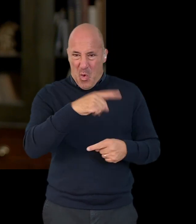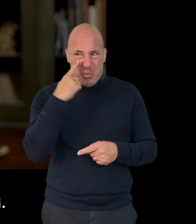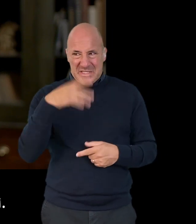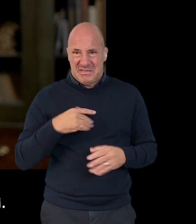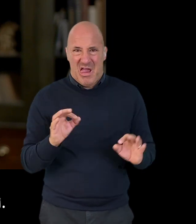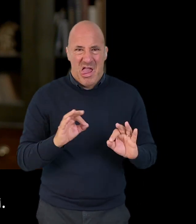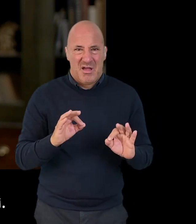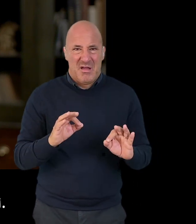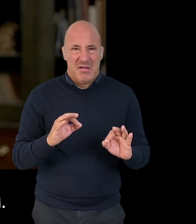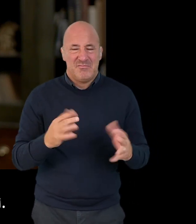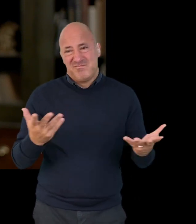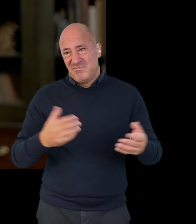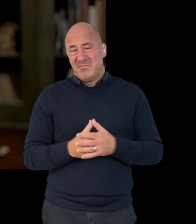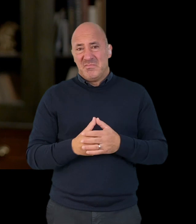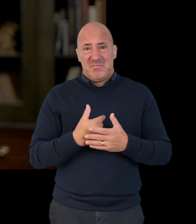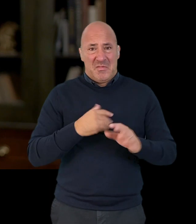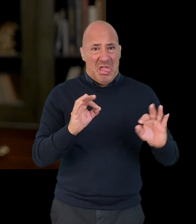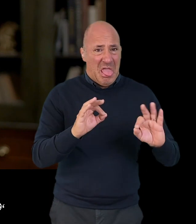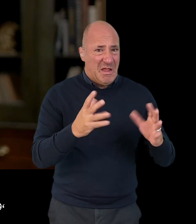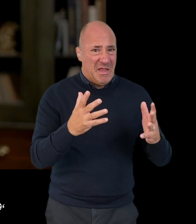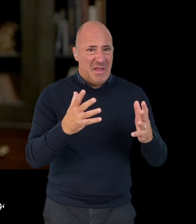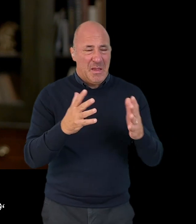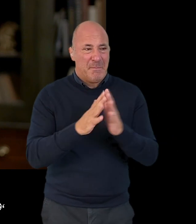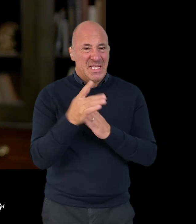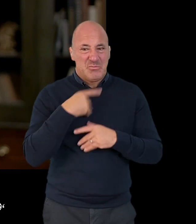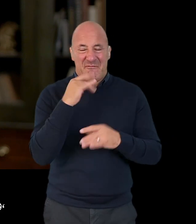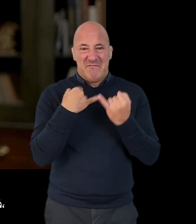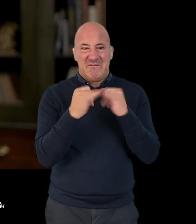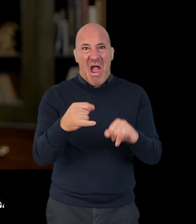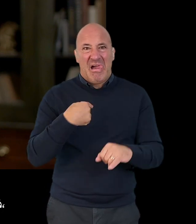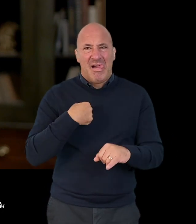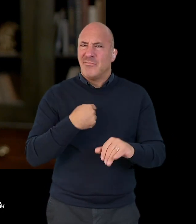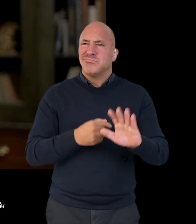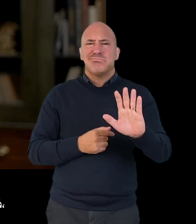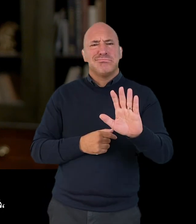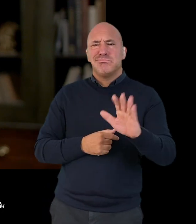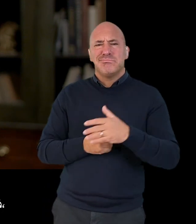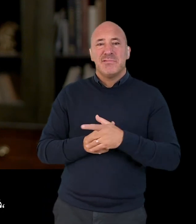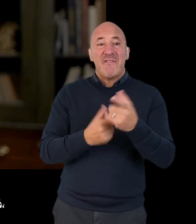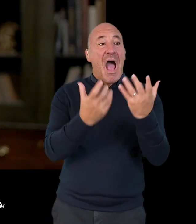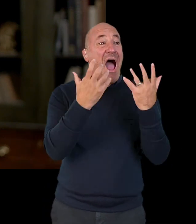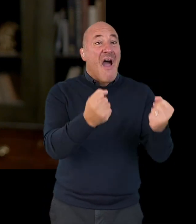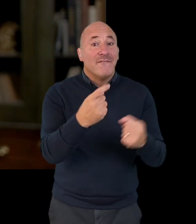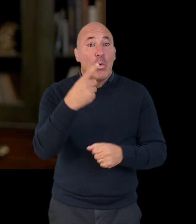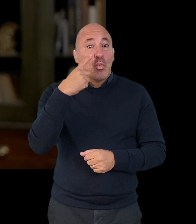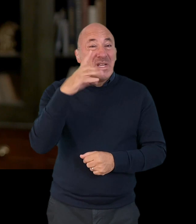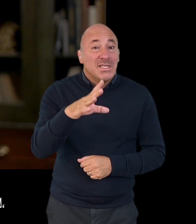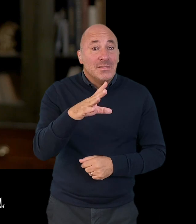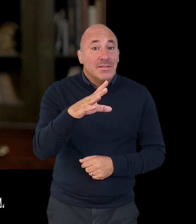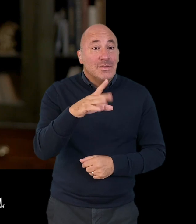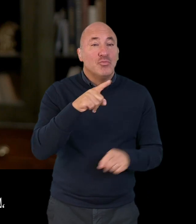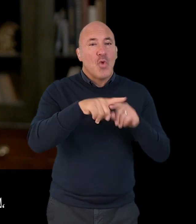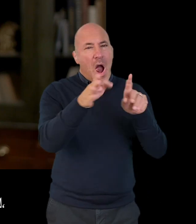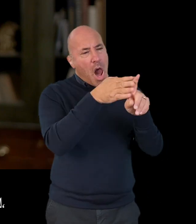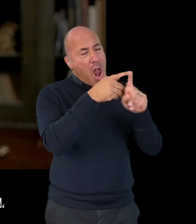or your gender identity. And if you haven't got a witness, that doesn't mean that your case can't succeed. But if there